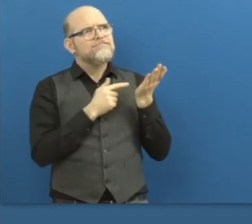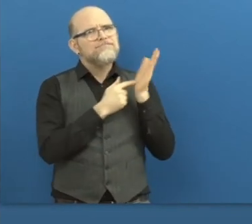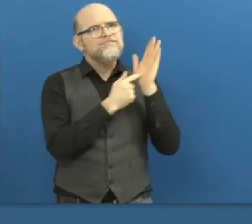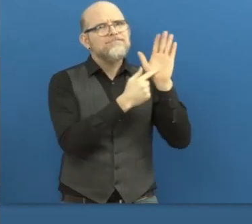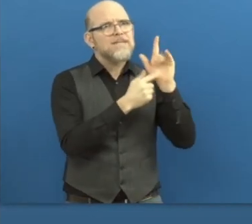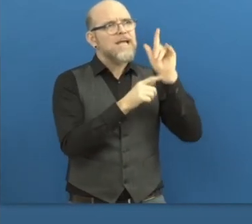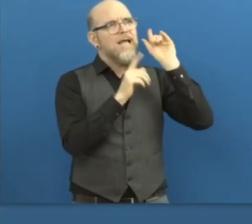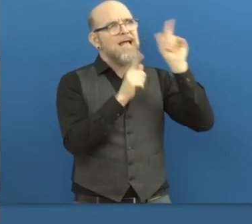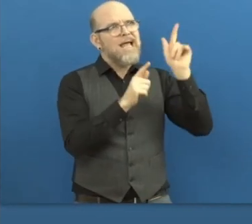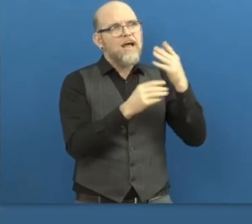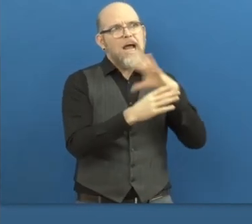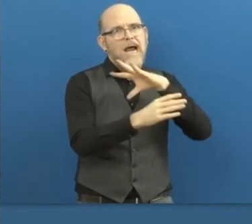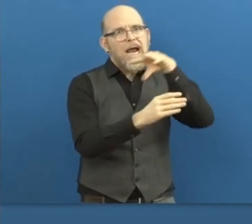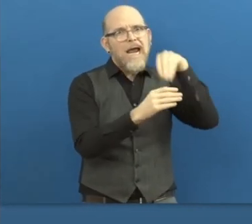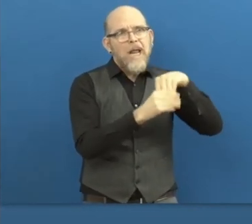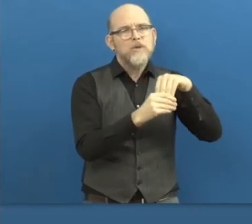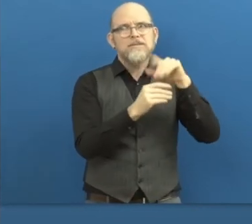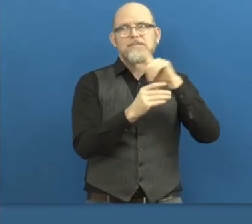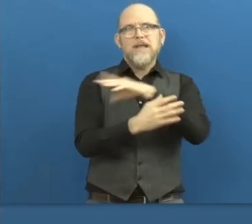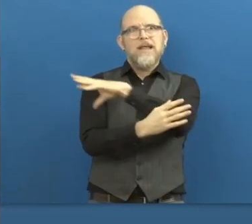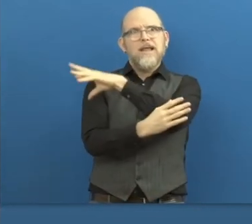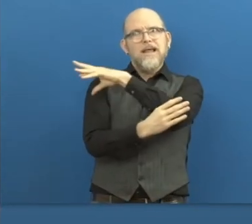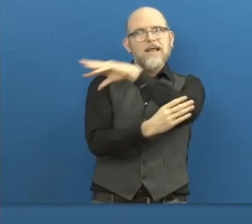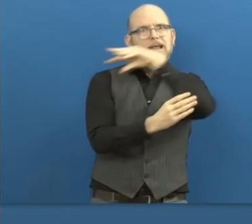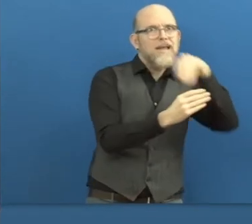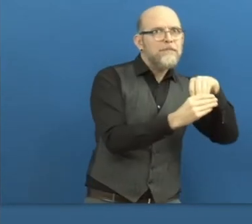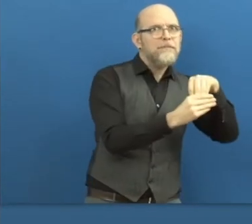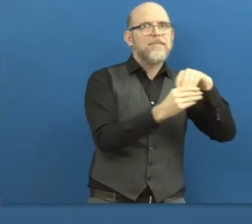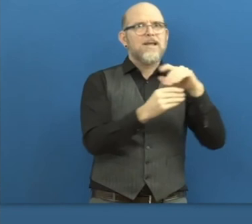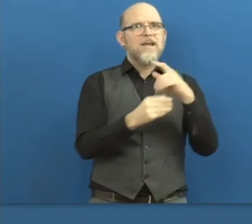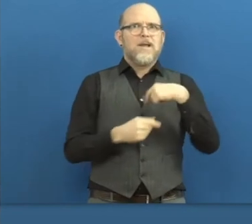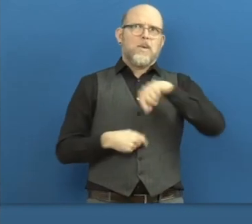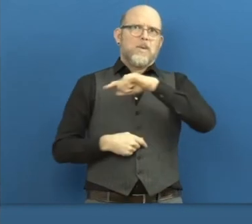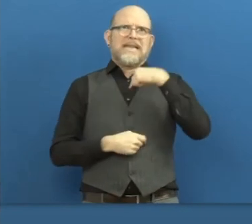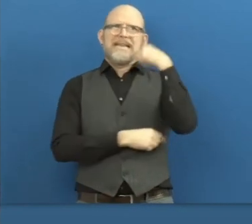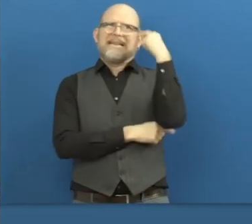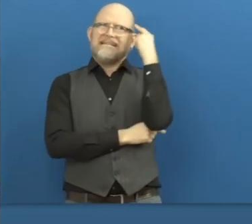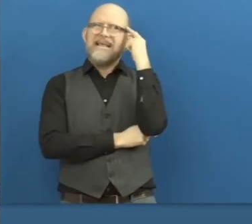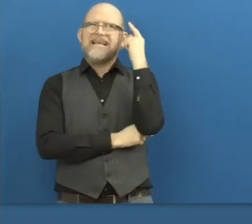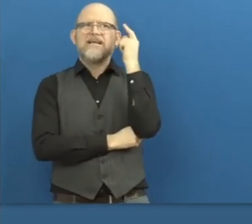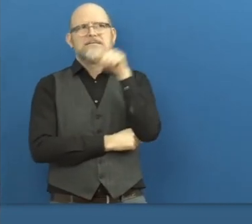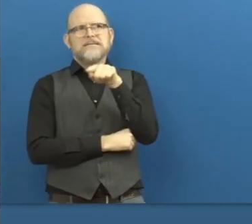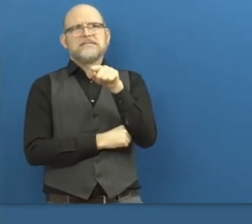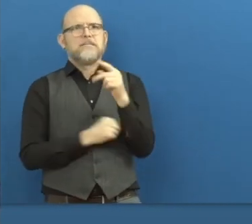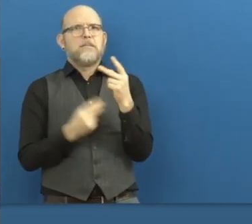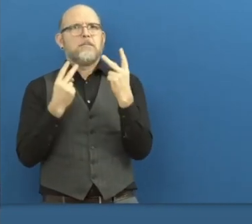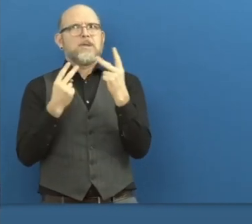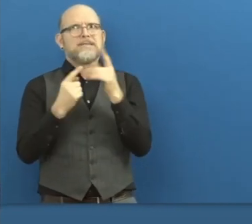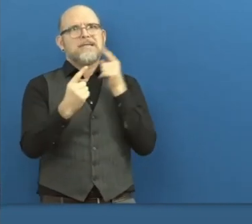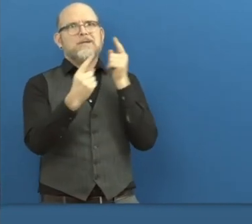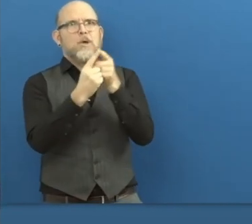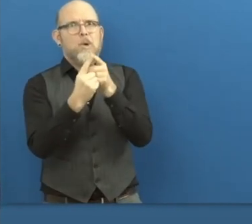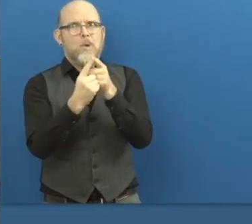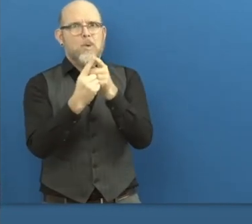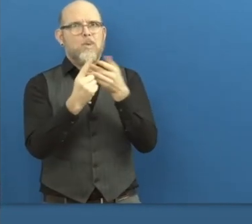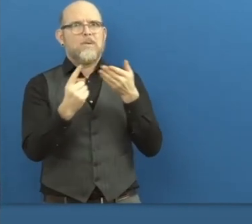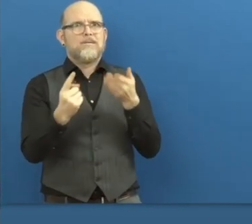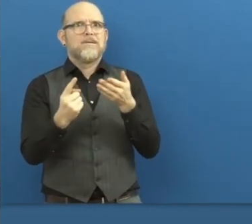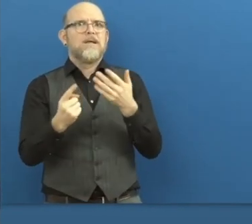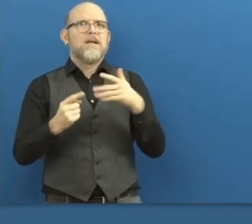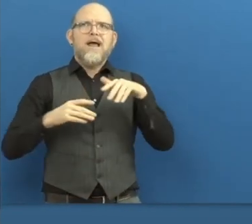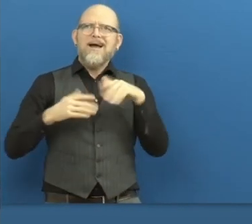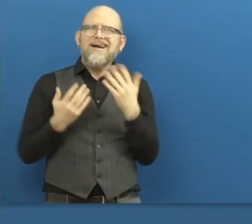think we have a very important goal here is how do we create a better